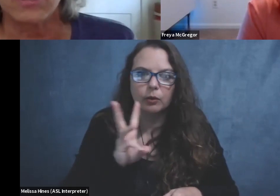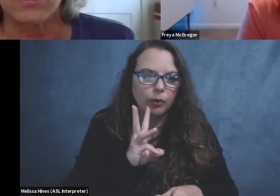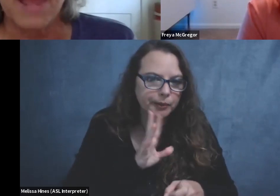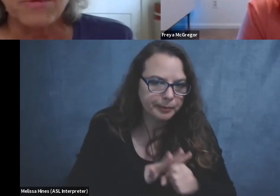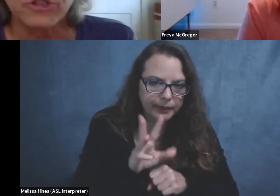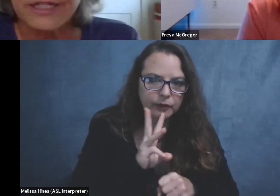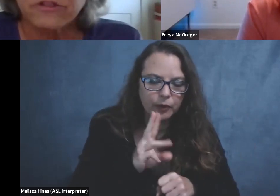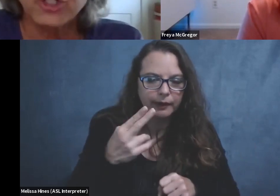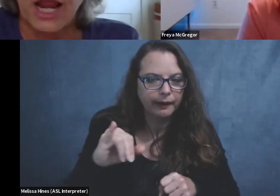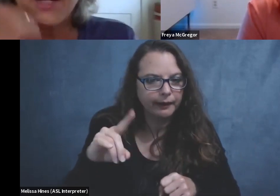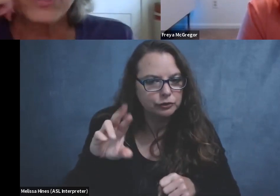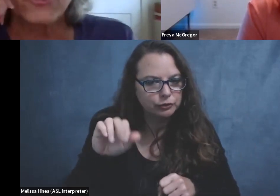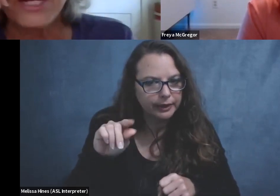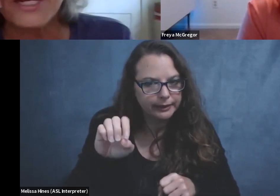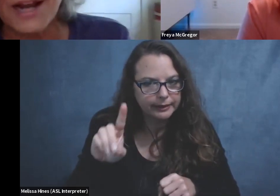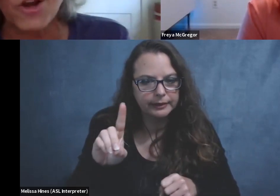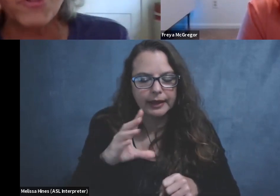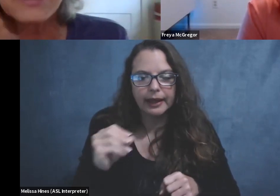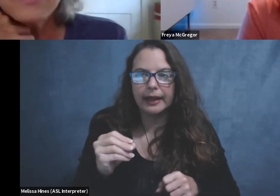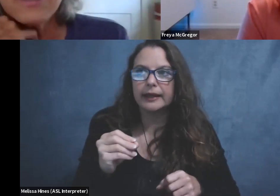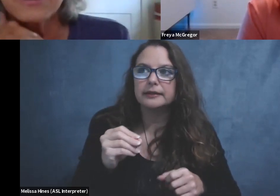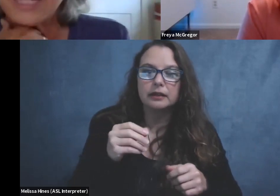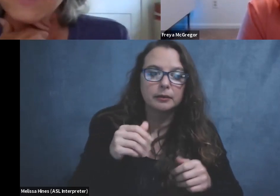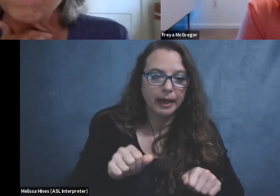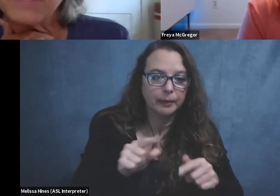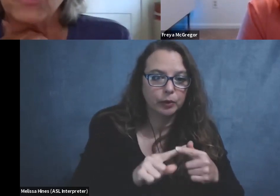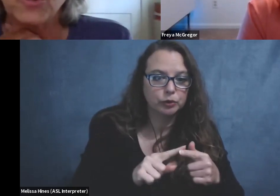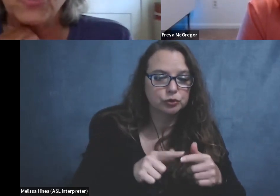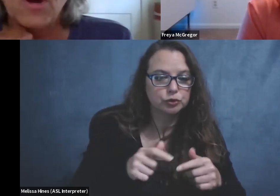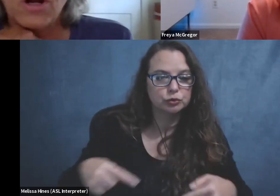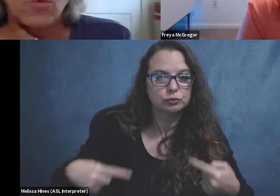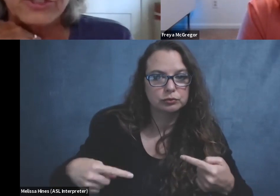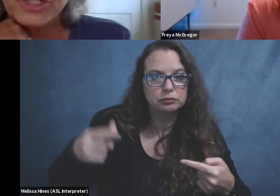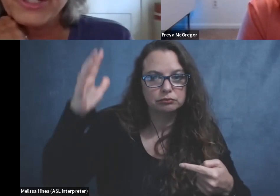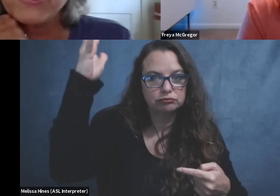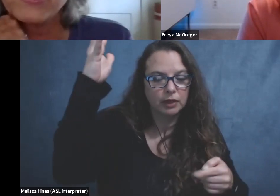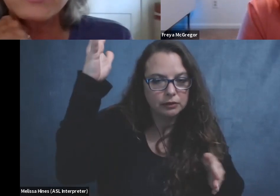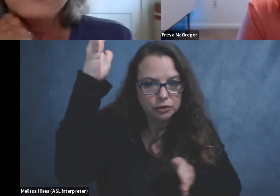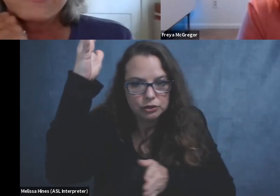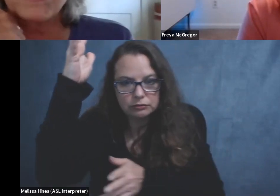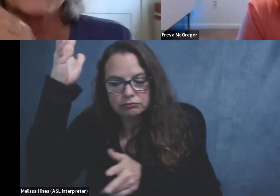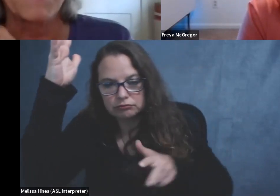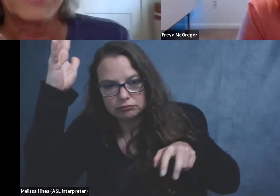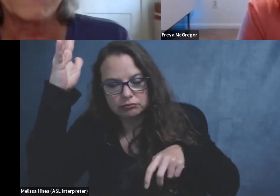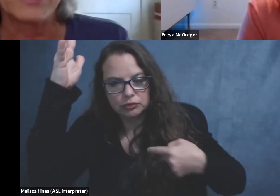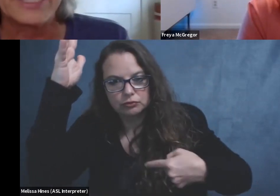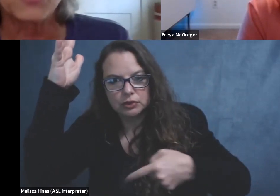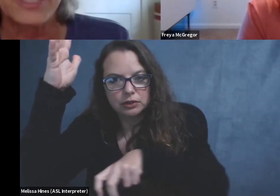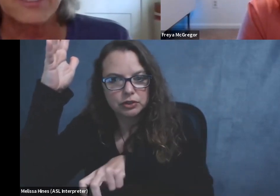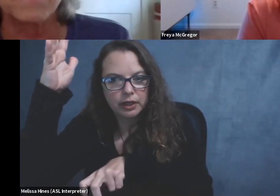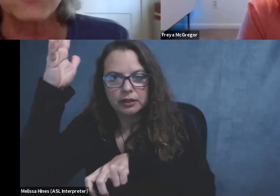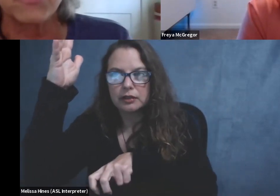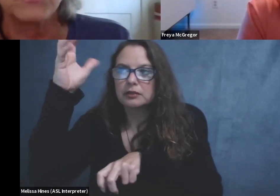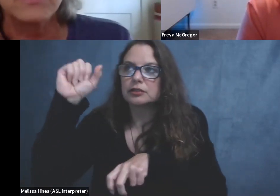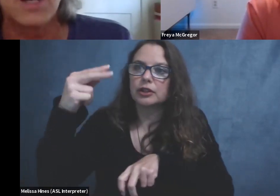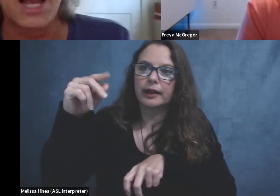are, um, able to get shade when you need it. I know that lots of people who are wheelchair users sometimes have different needs